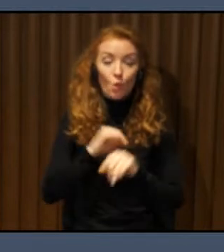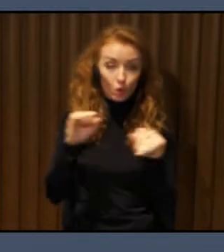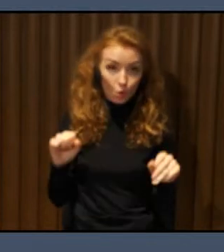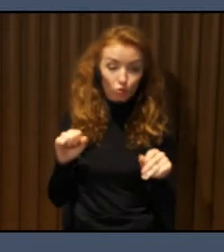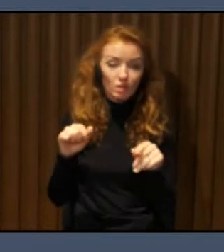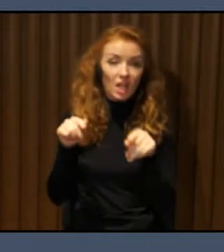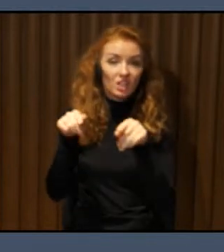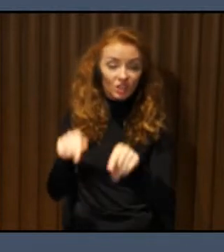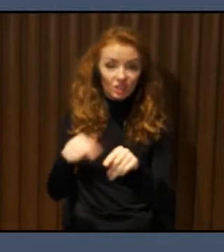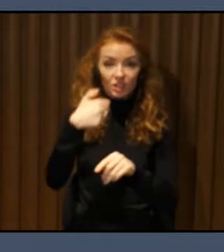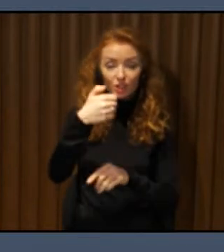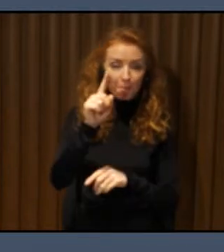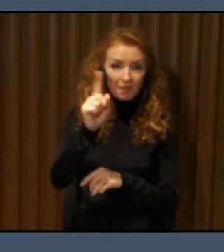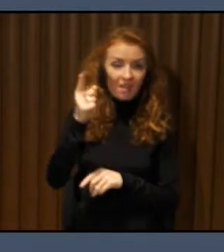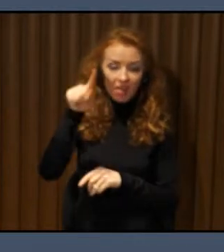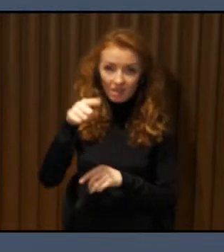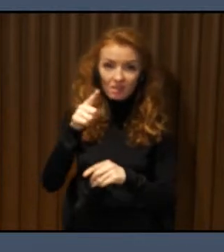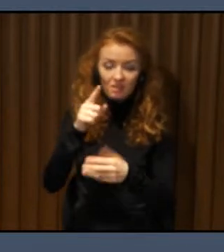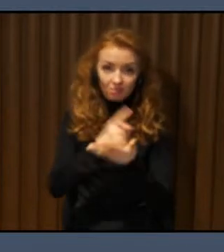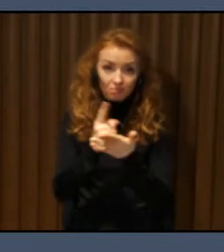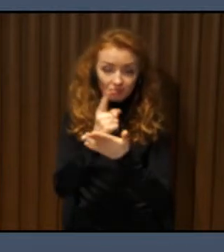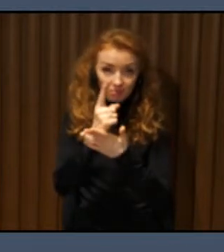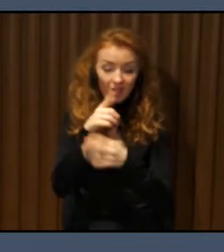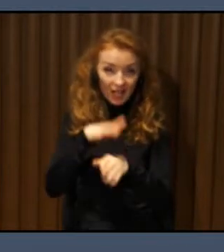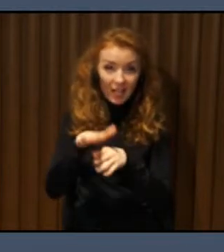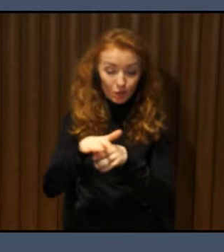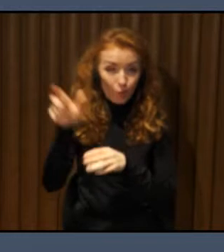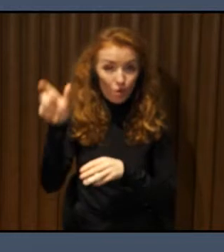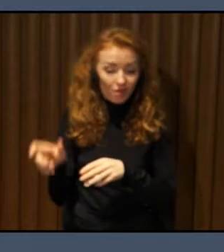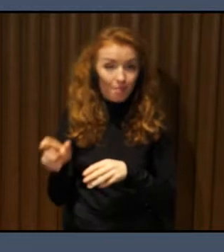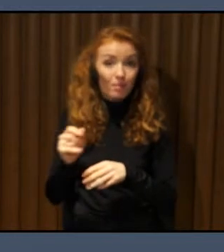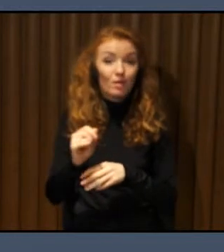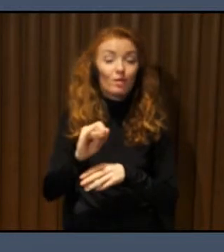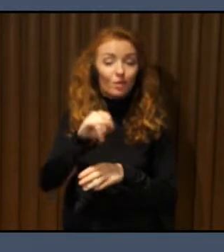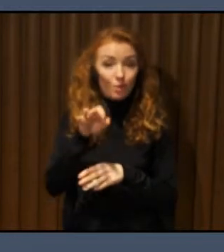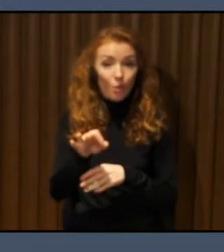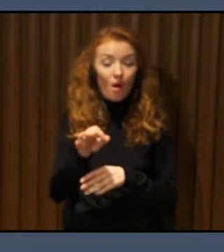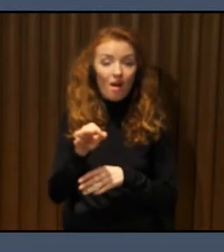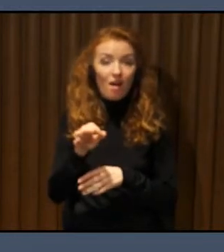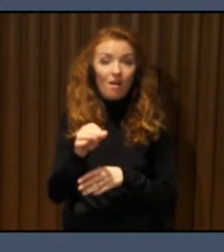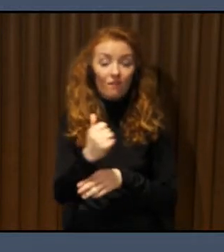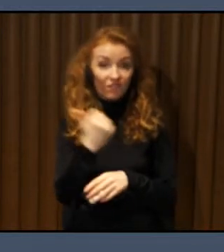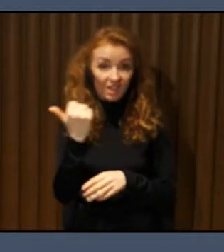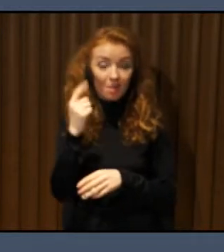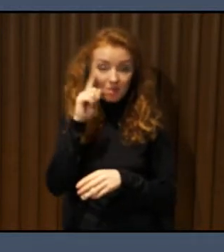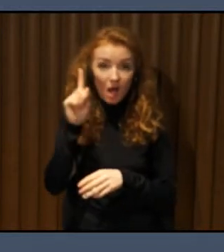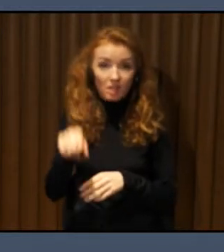because many users know how to go to an existing destination where they go every day. But when they want to reach a